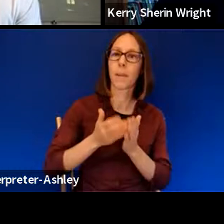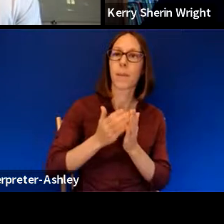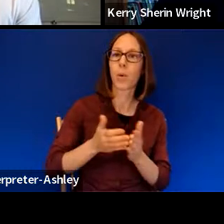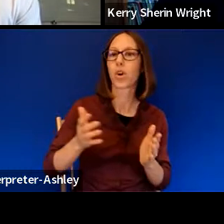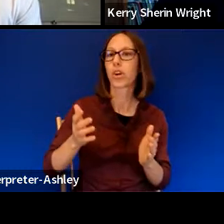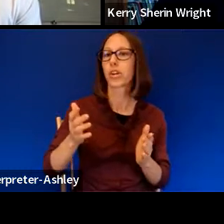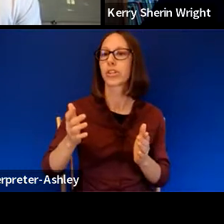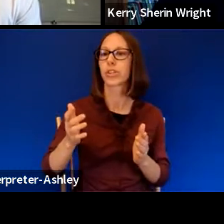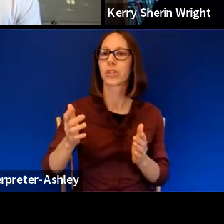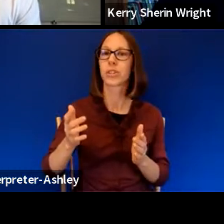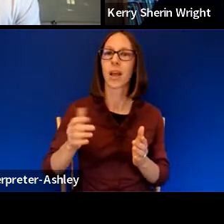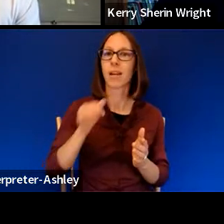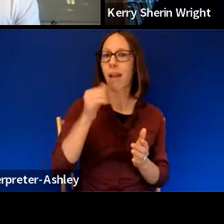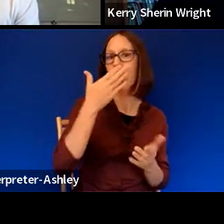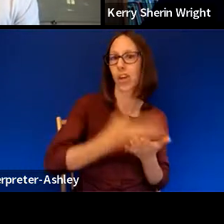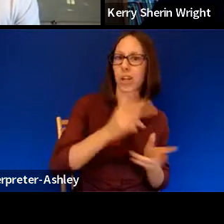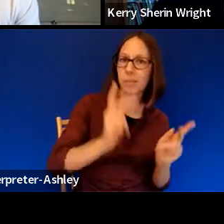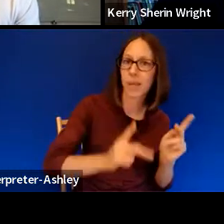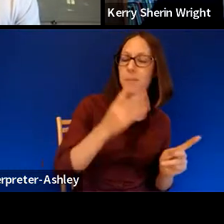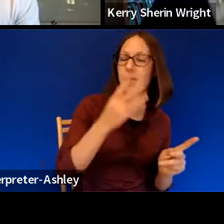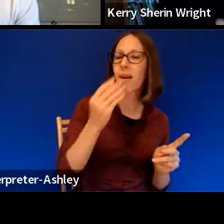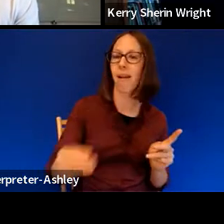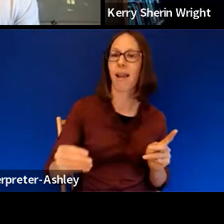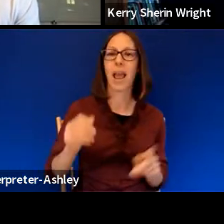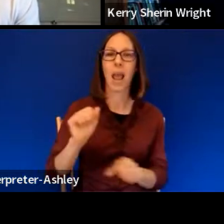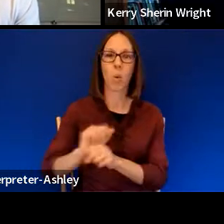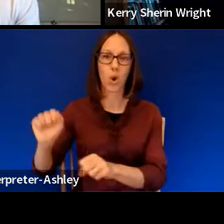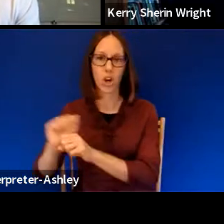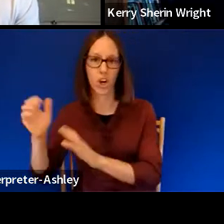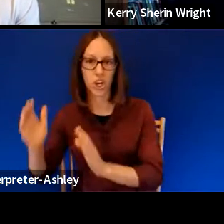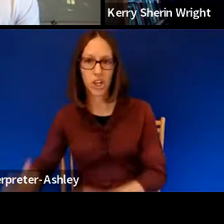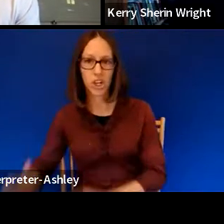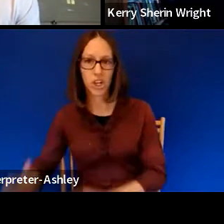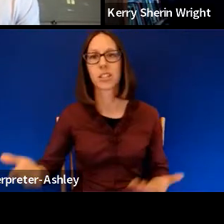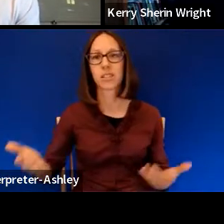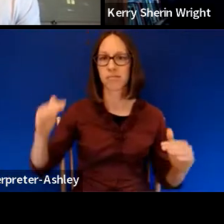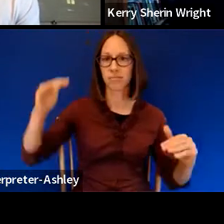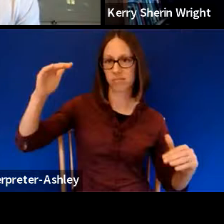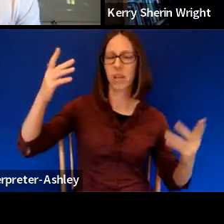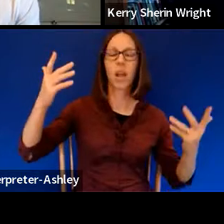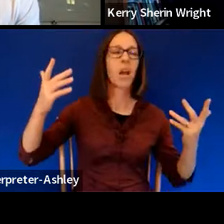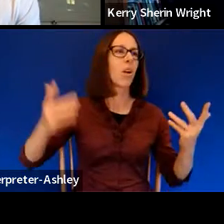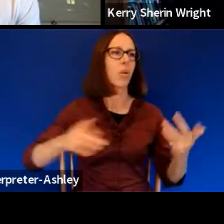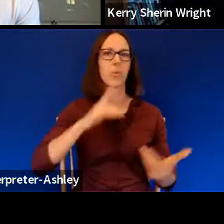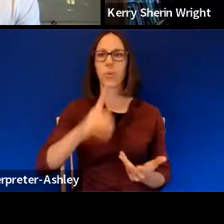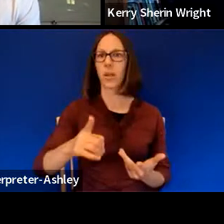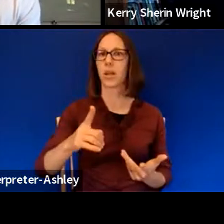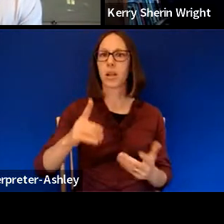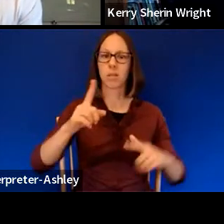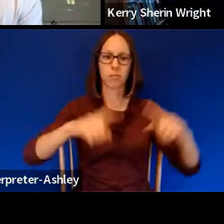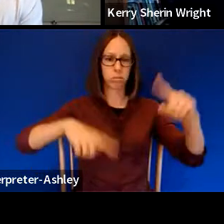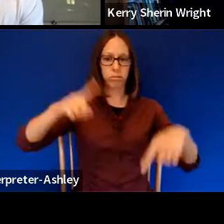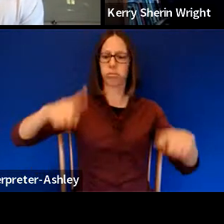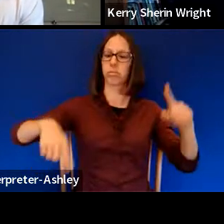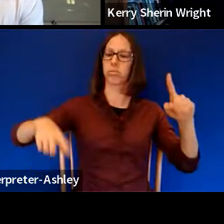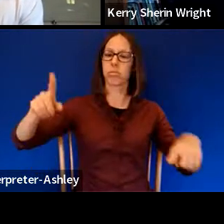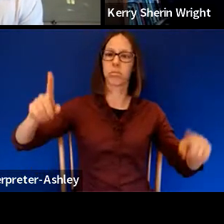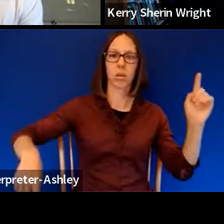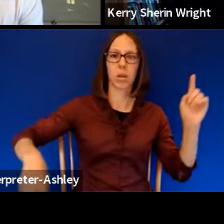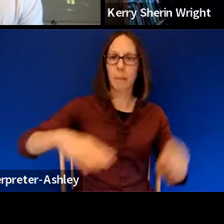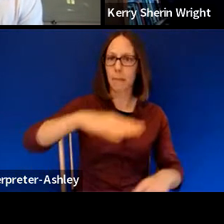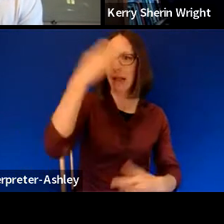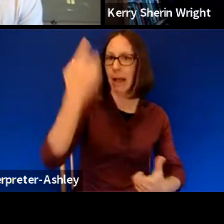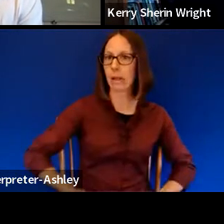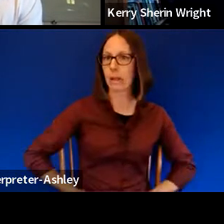no good folks and, and, uh, people working hard. You know, he was really great about thinking about the range of black life.